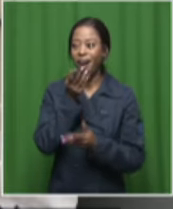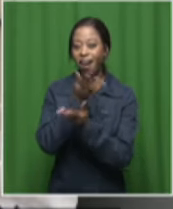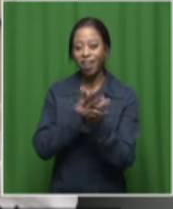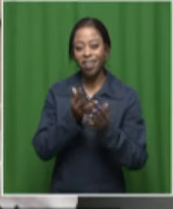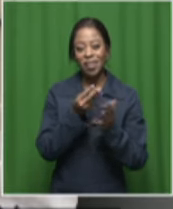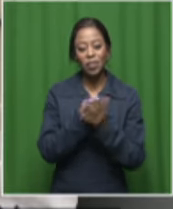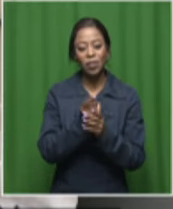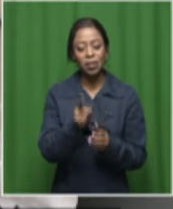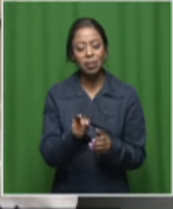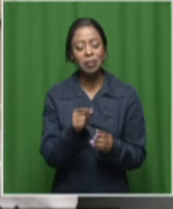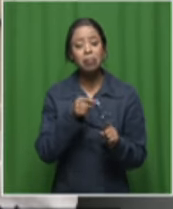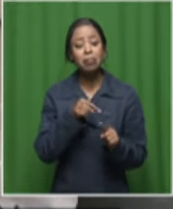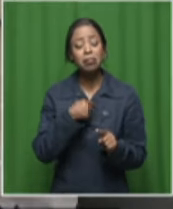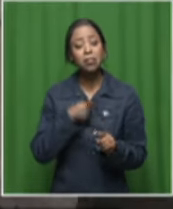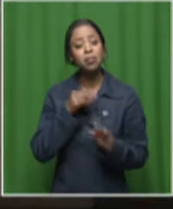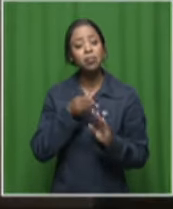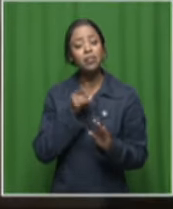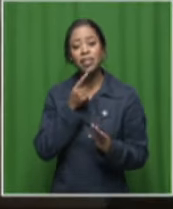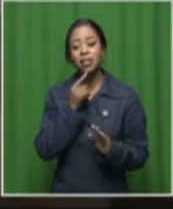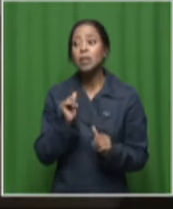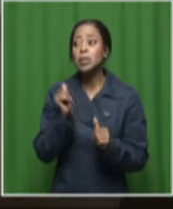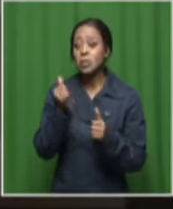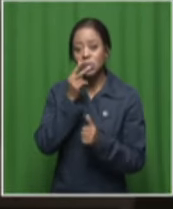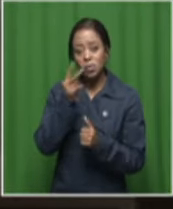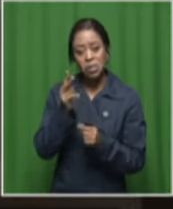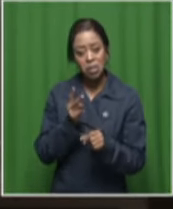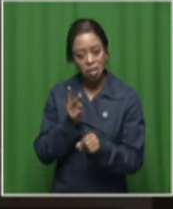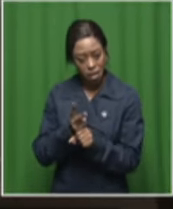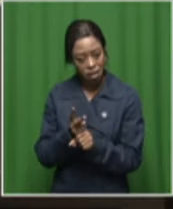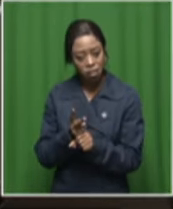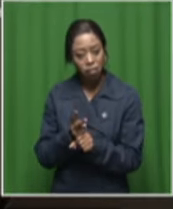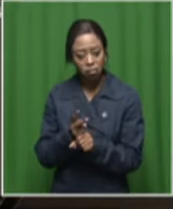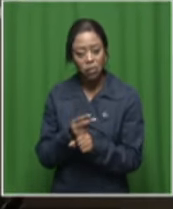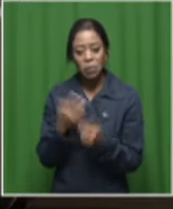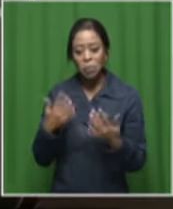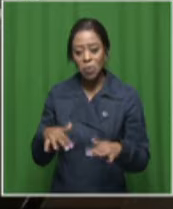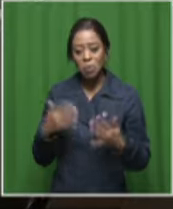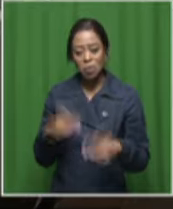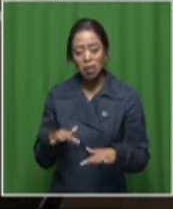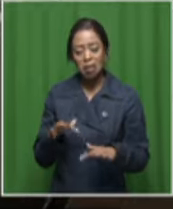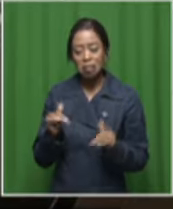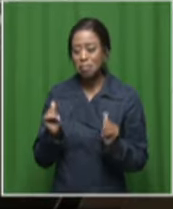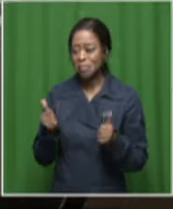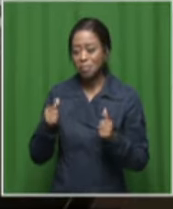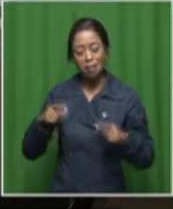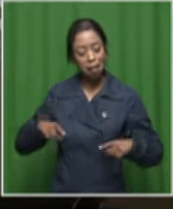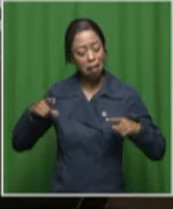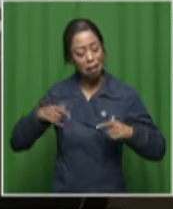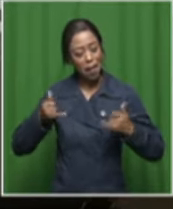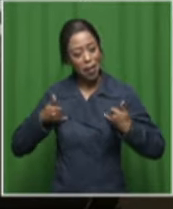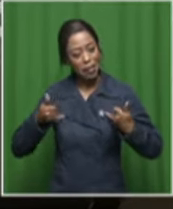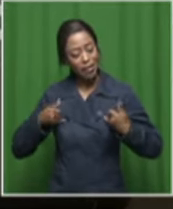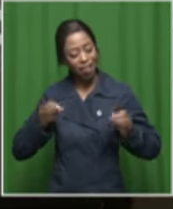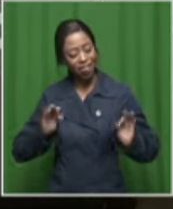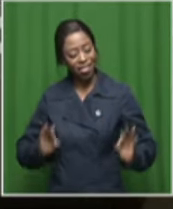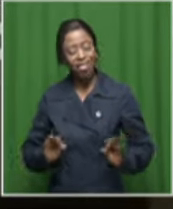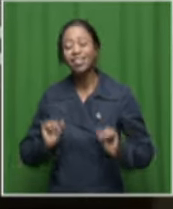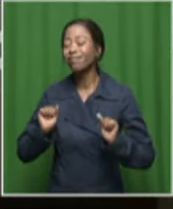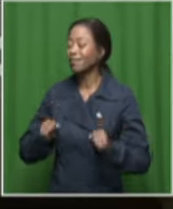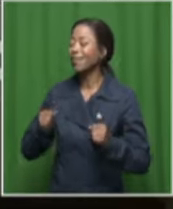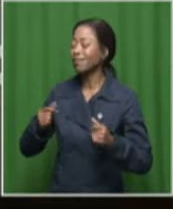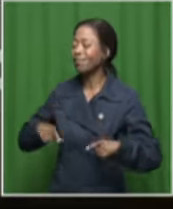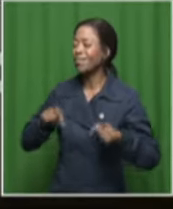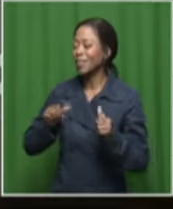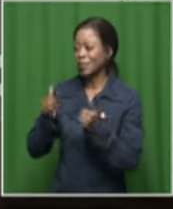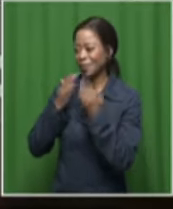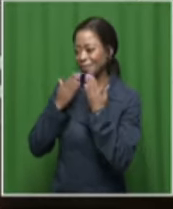you, it's so good to see you again. Yes. And you look absolutely fabulous, so life must be great. Yes, life is good. Thank you for